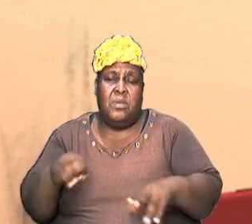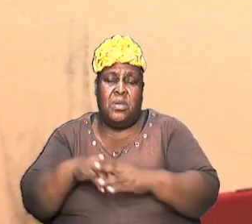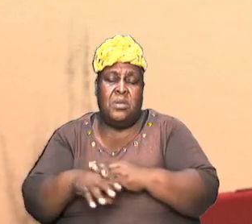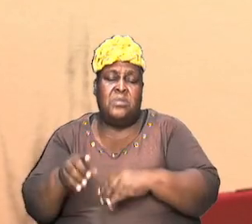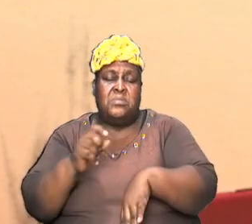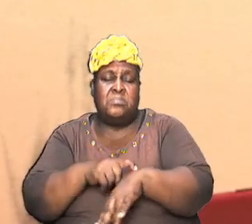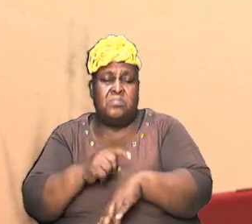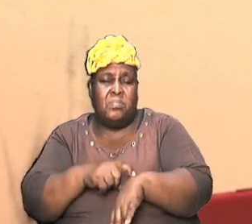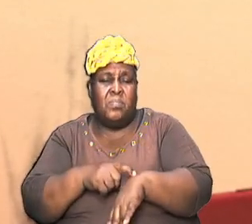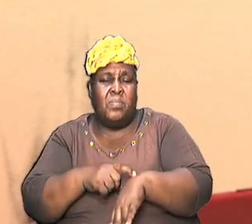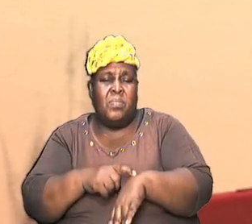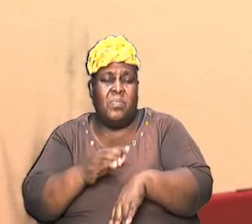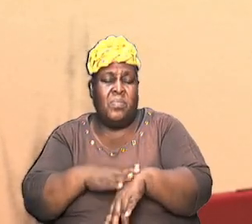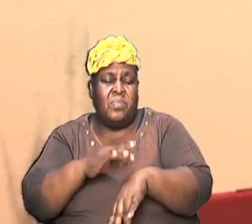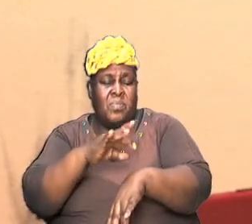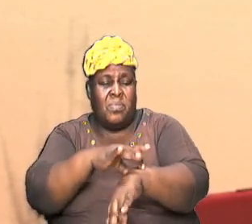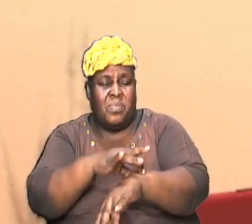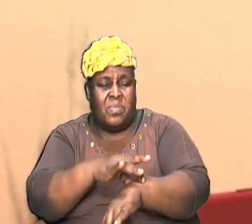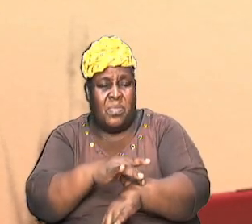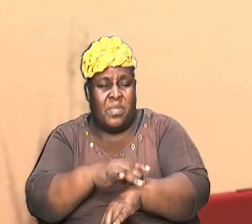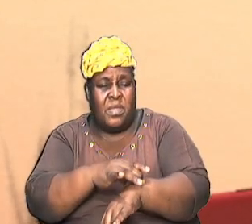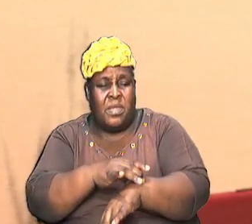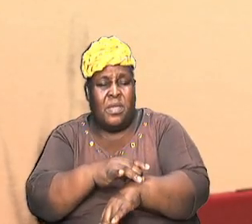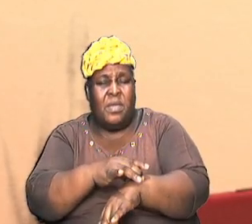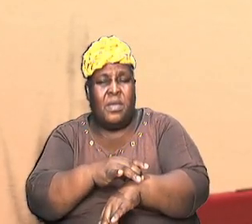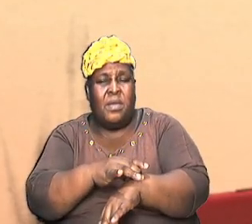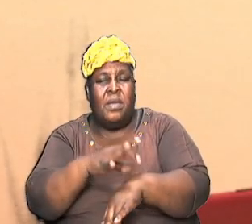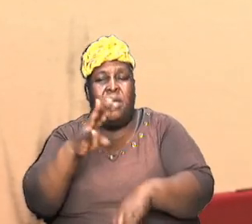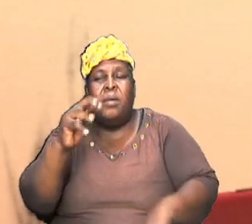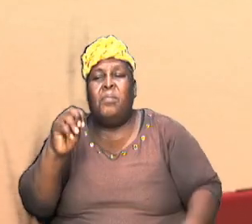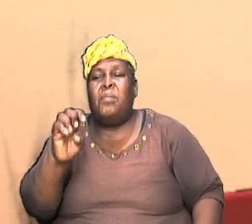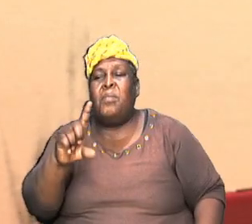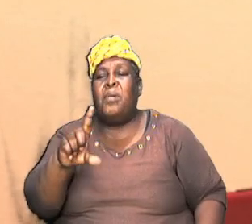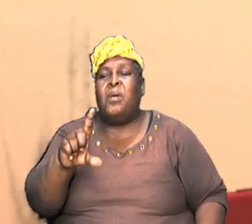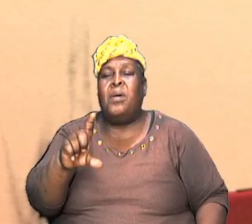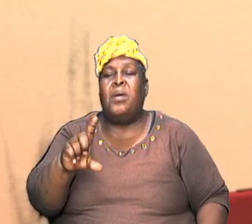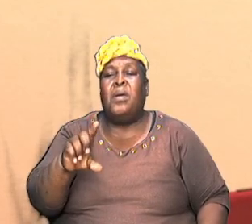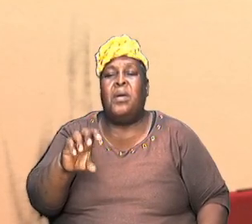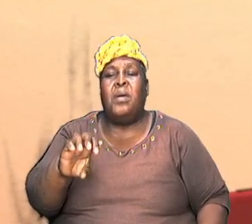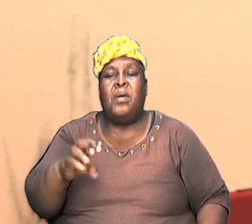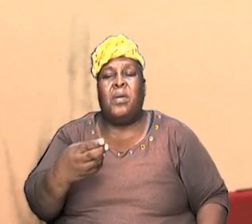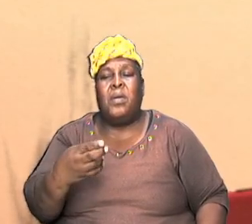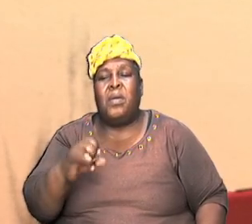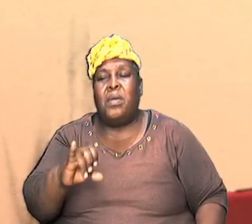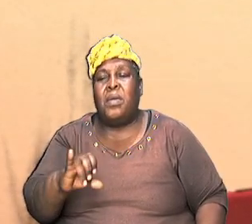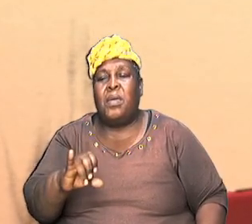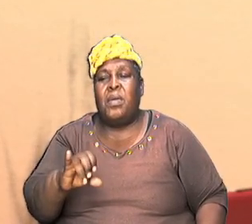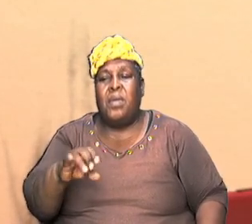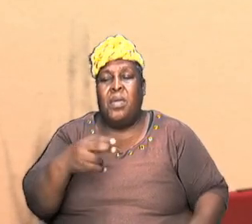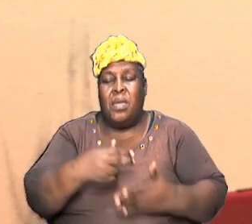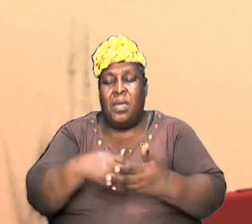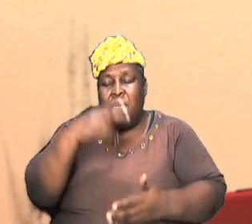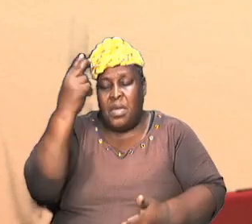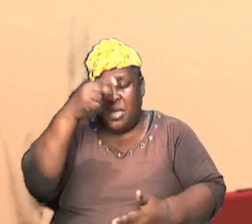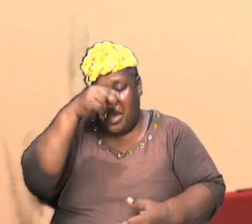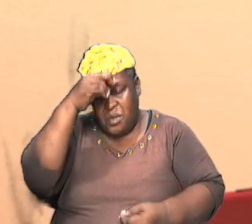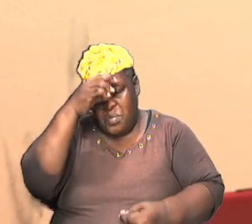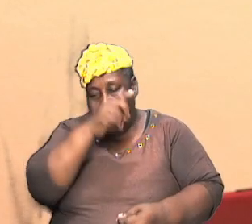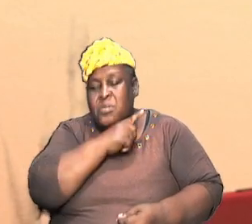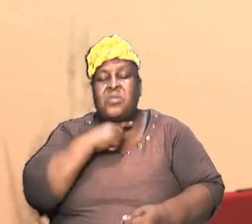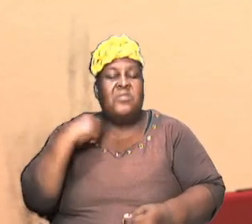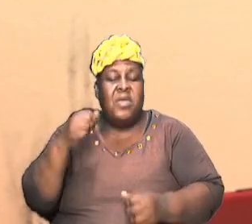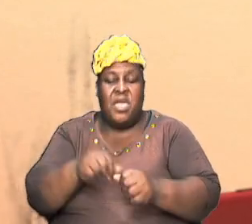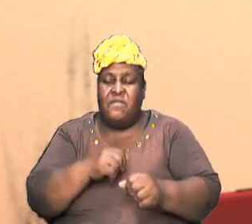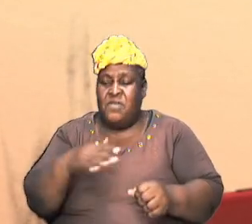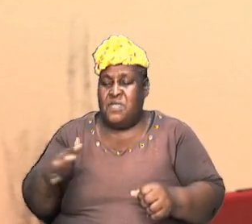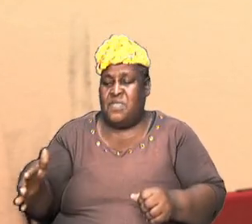time on this earth and so Melchizedek was king was high priest was everything that Jesus